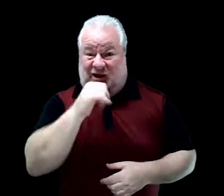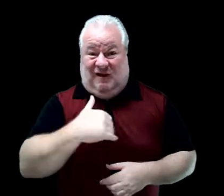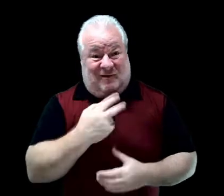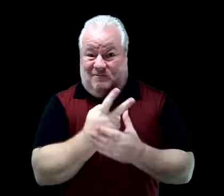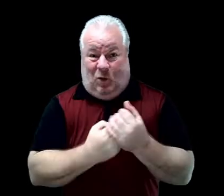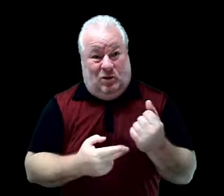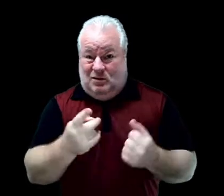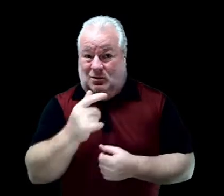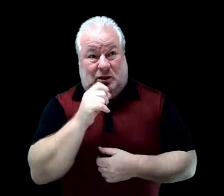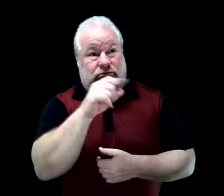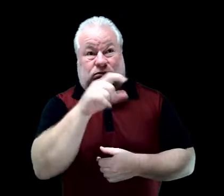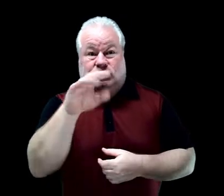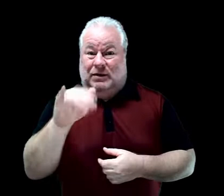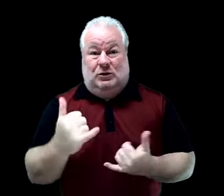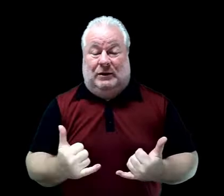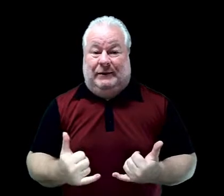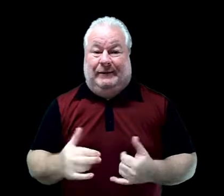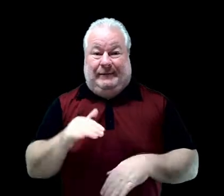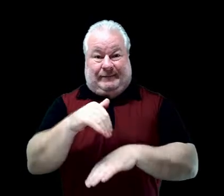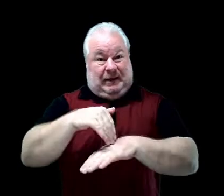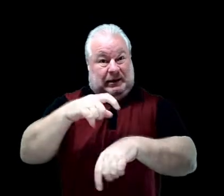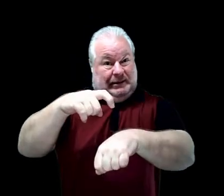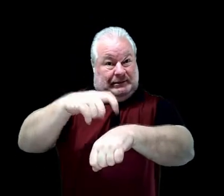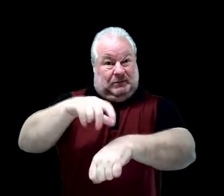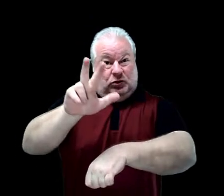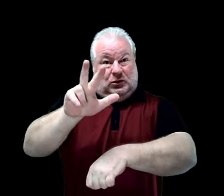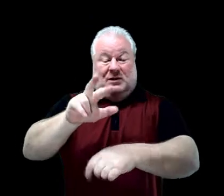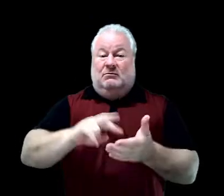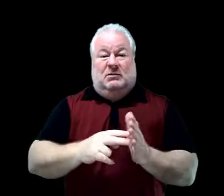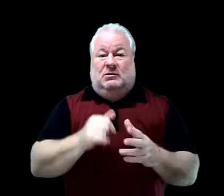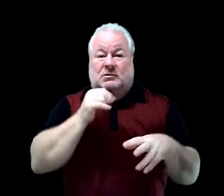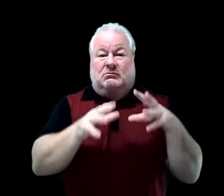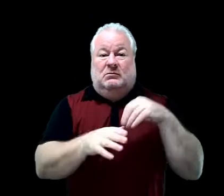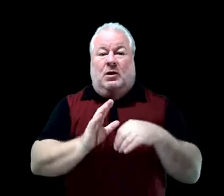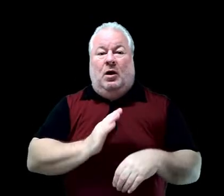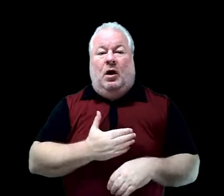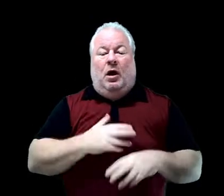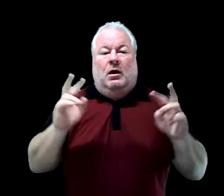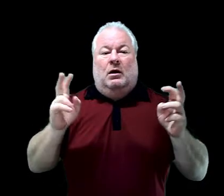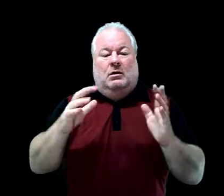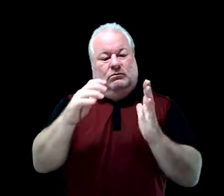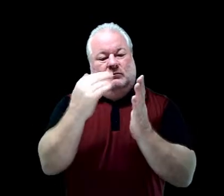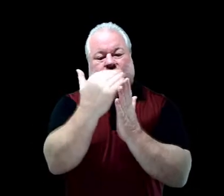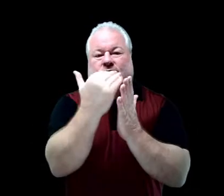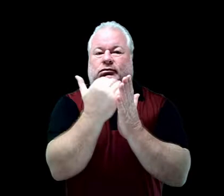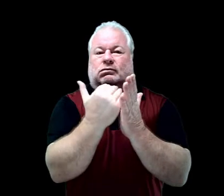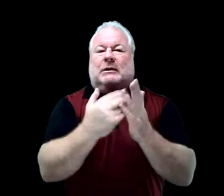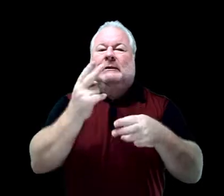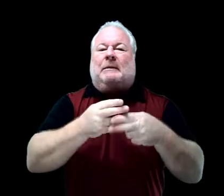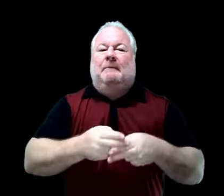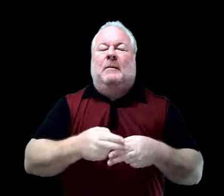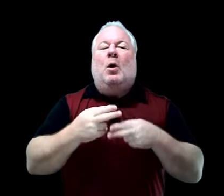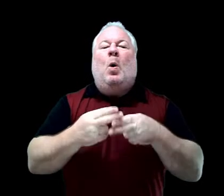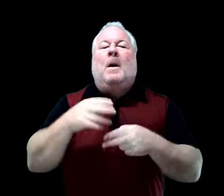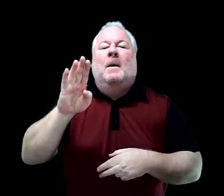does not have both items uploaded by today at 3 will not be part of our ballot and our elections